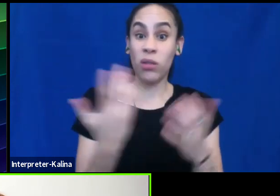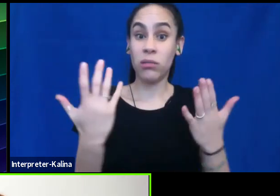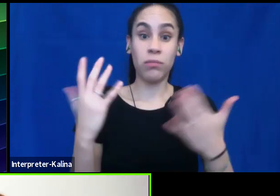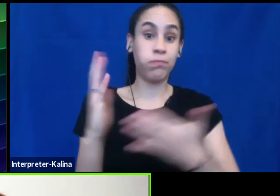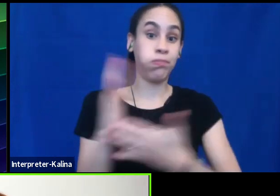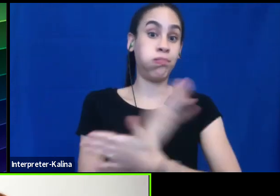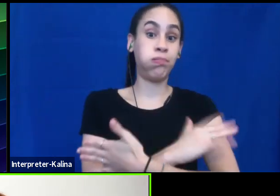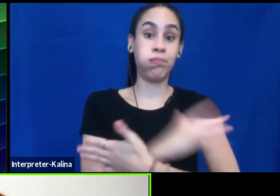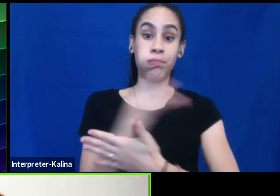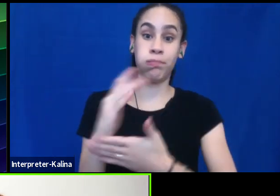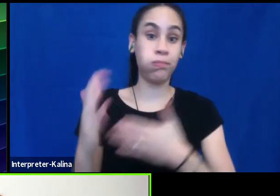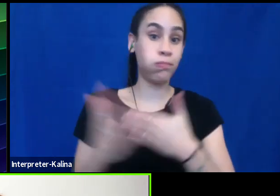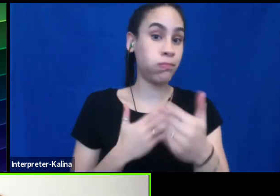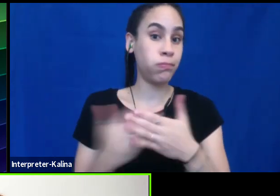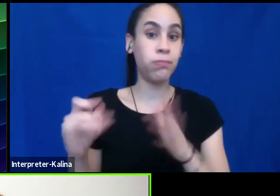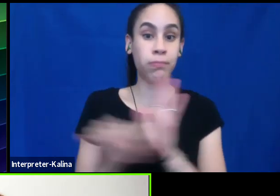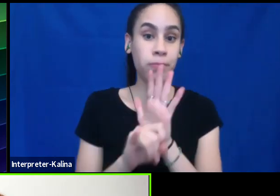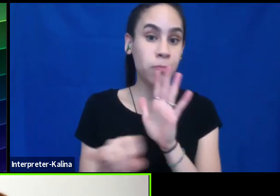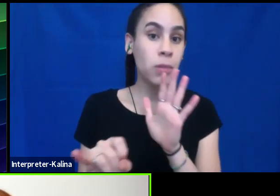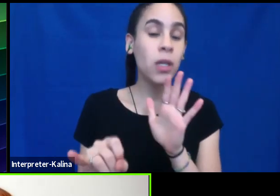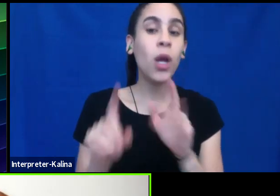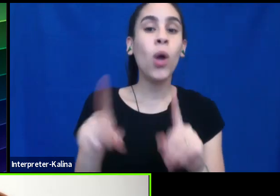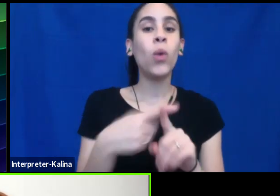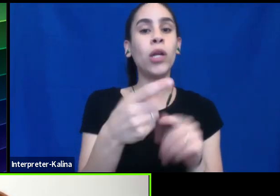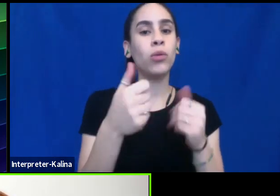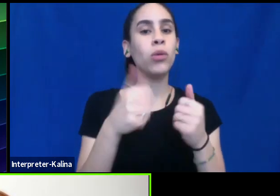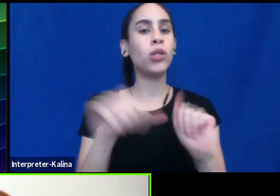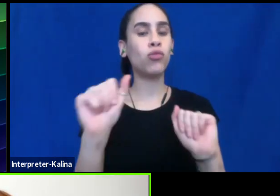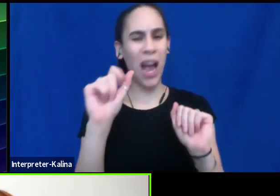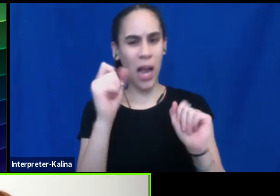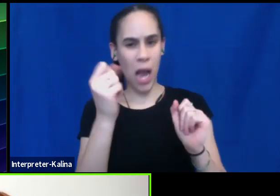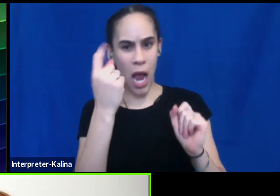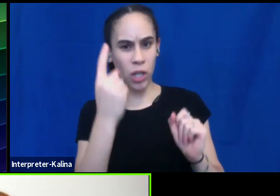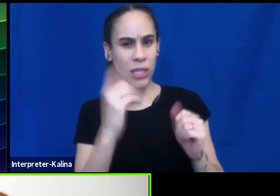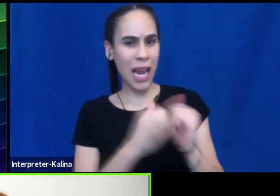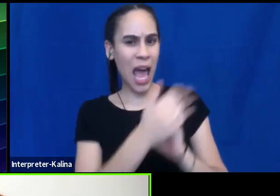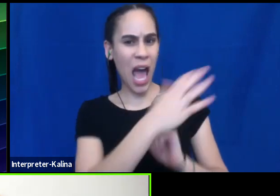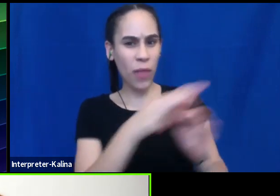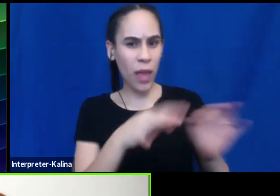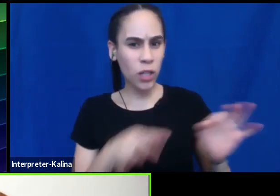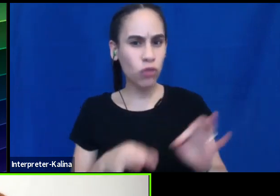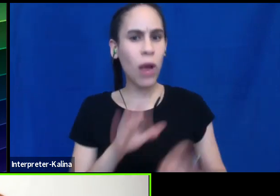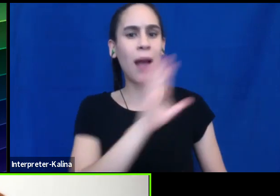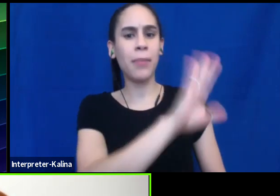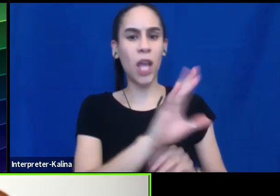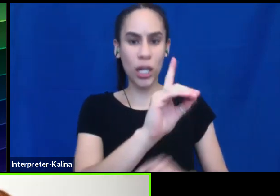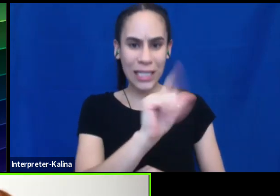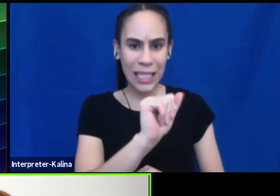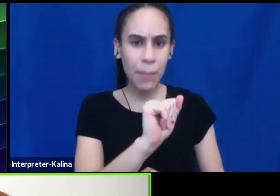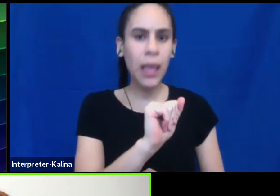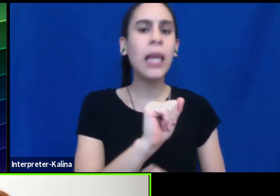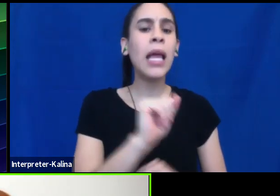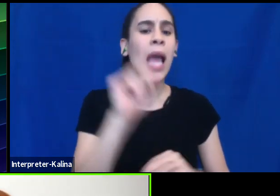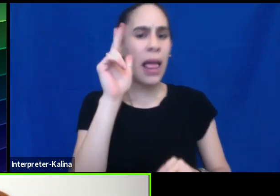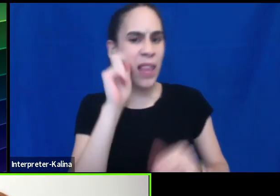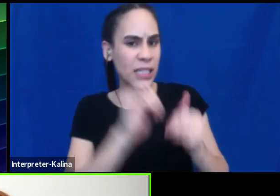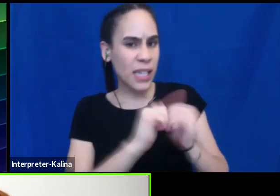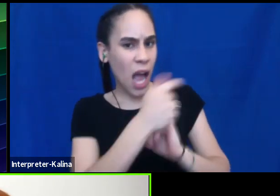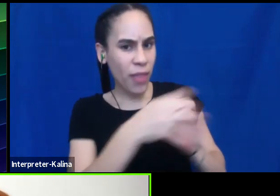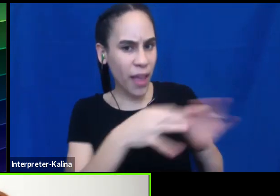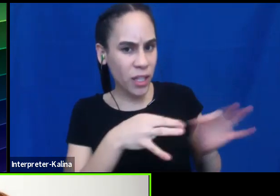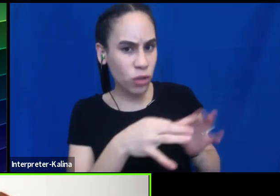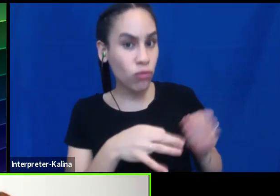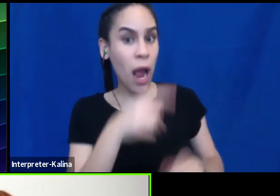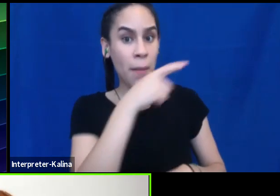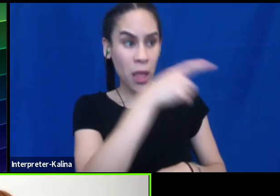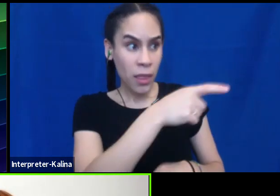right? That, um, when you're trying to understand how somebody describes their disability, listen to how they're describing it. How are they, are they saying,